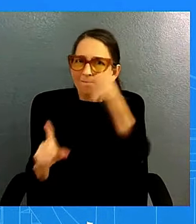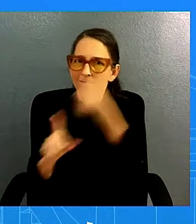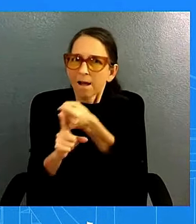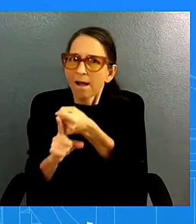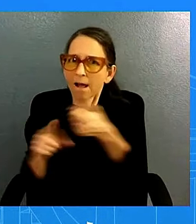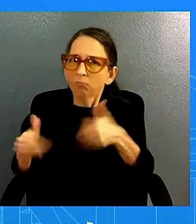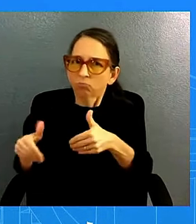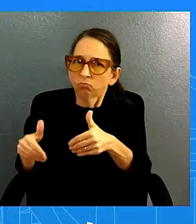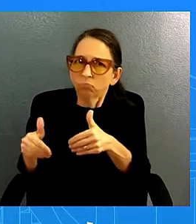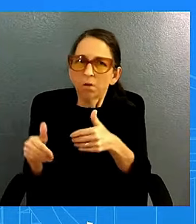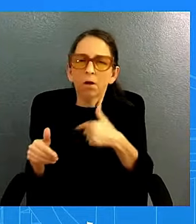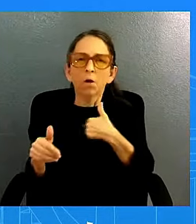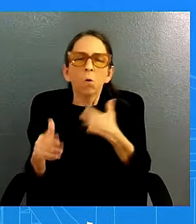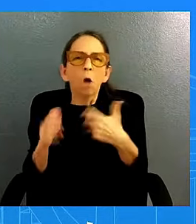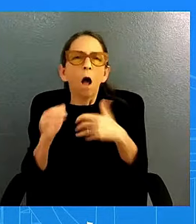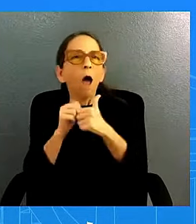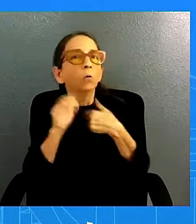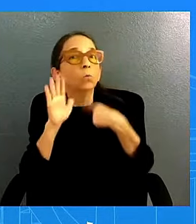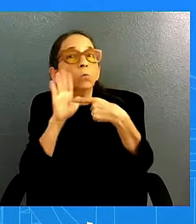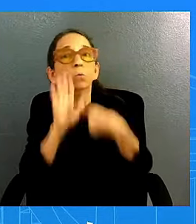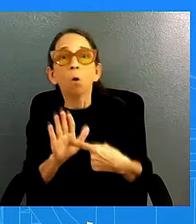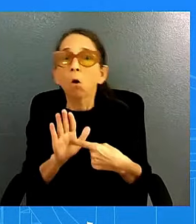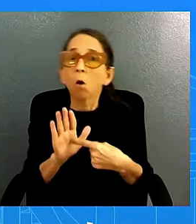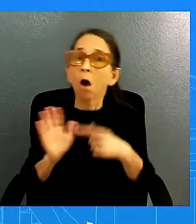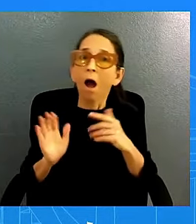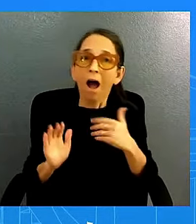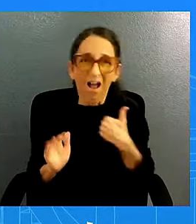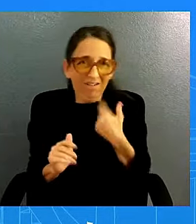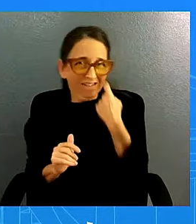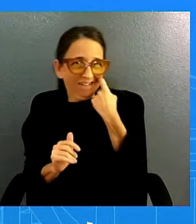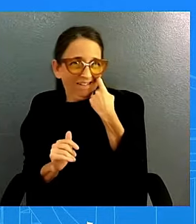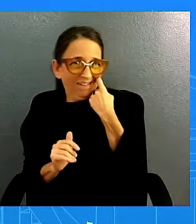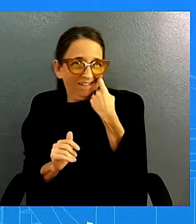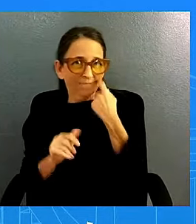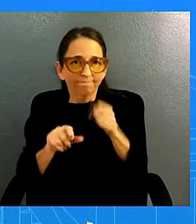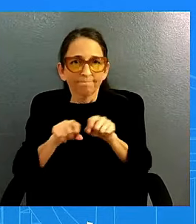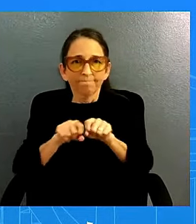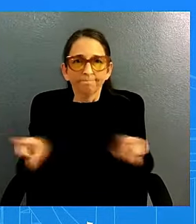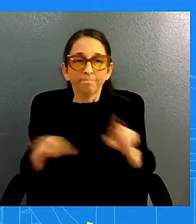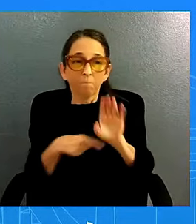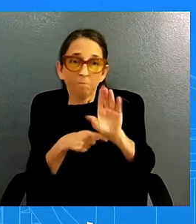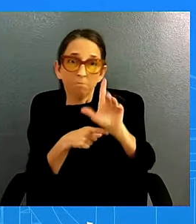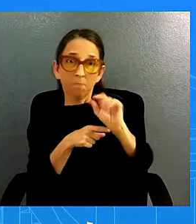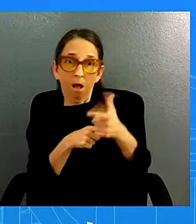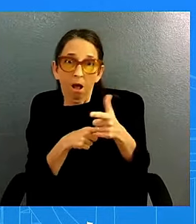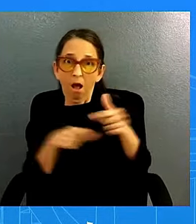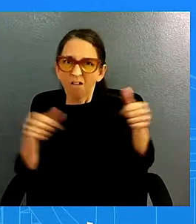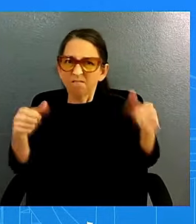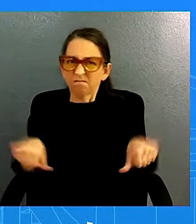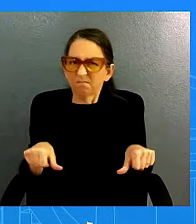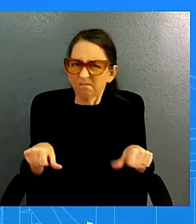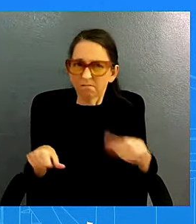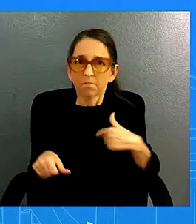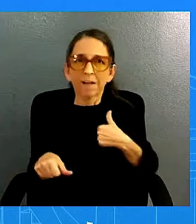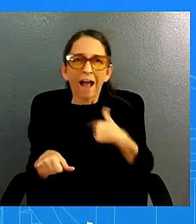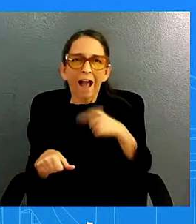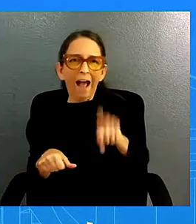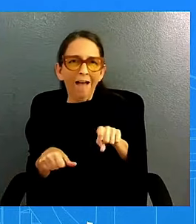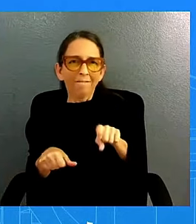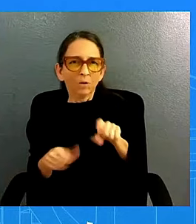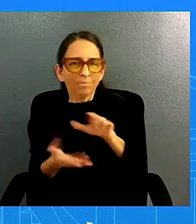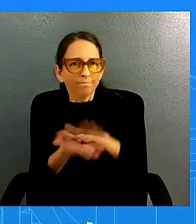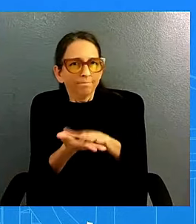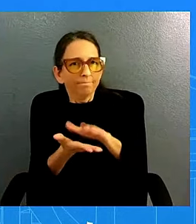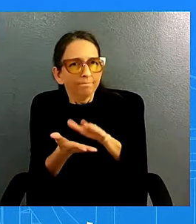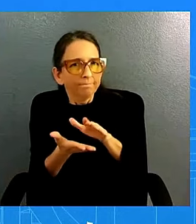recent blog that we did which i think uh you know i i i commend to you because we really dive into your question uh on the cea website is